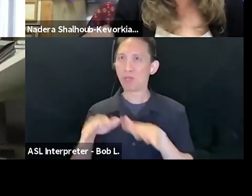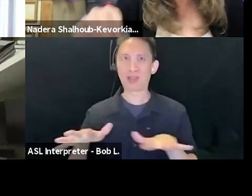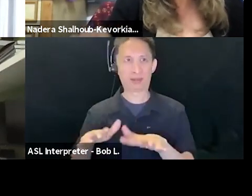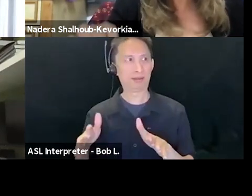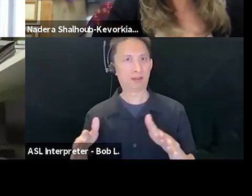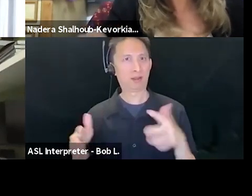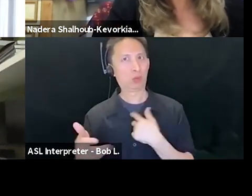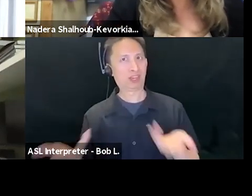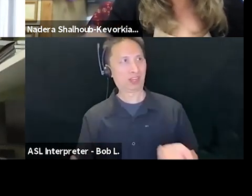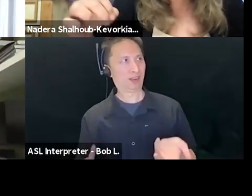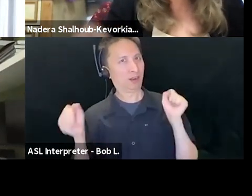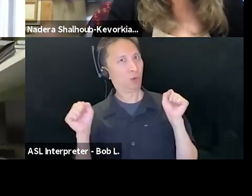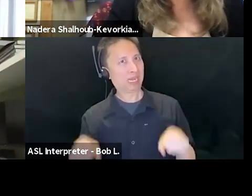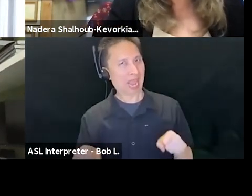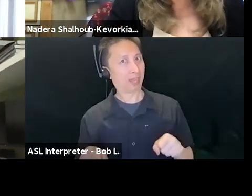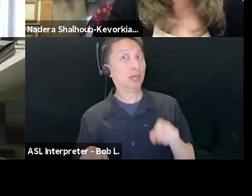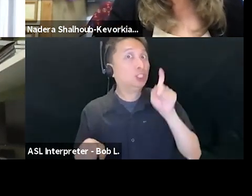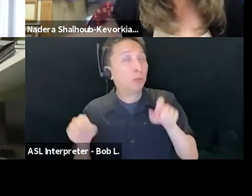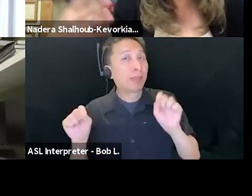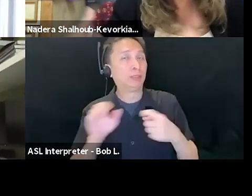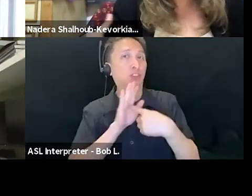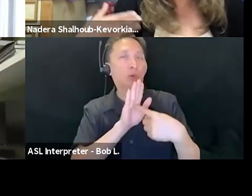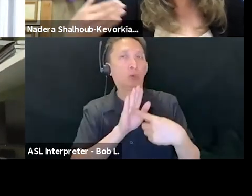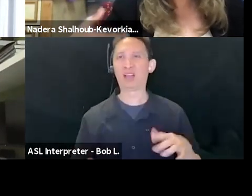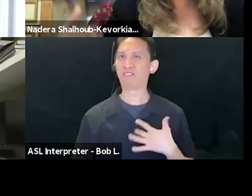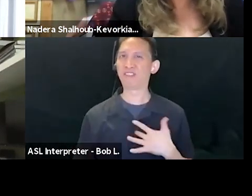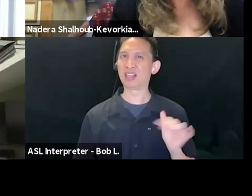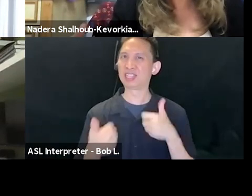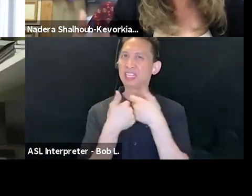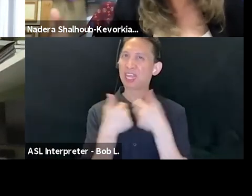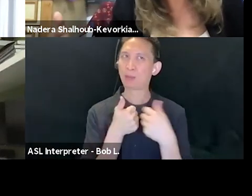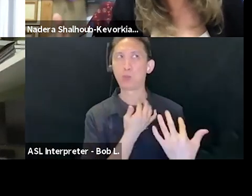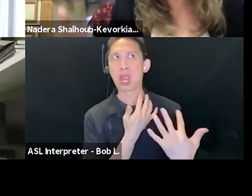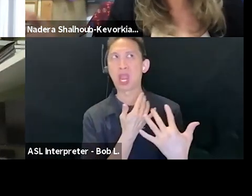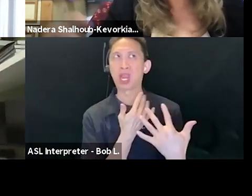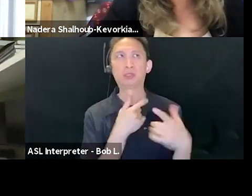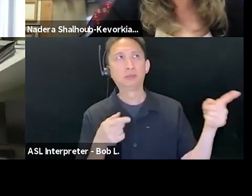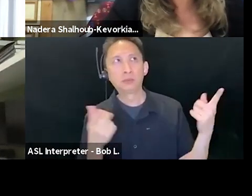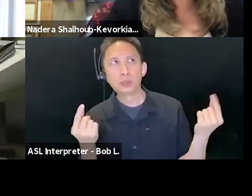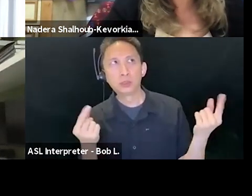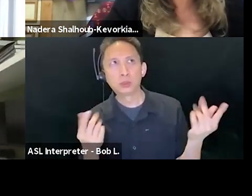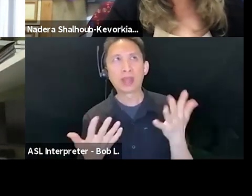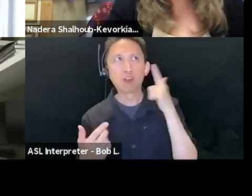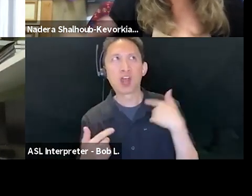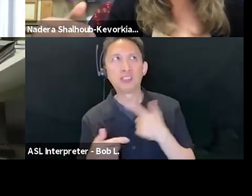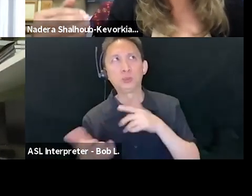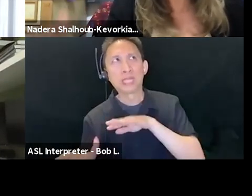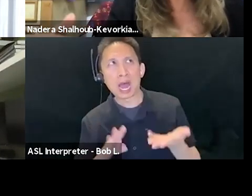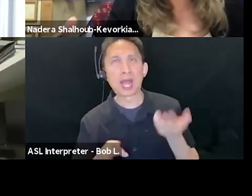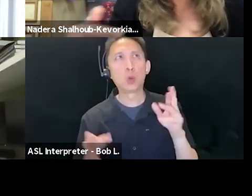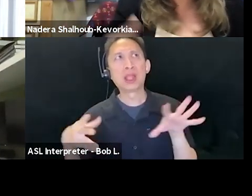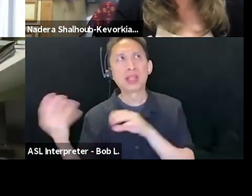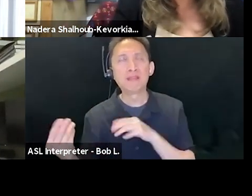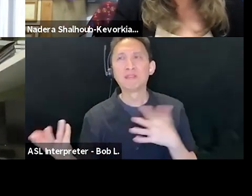home. It's almost like a waiting game with the Zionists waiting for us to die or leave Palestine. Being